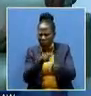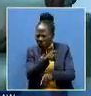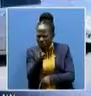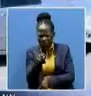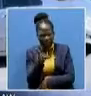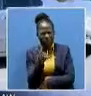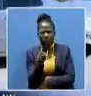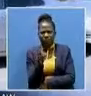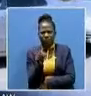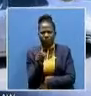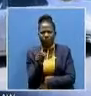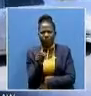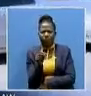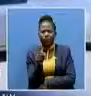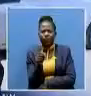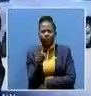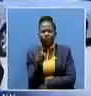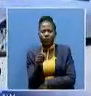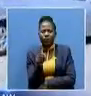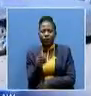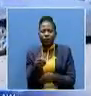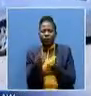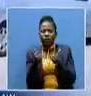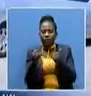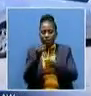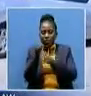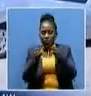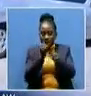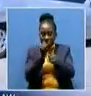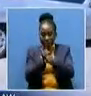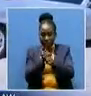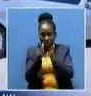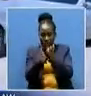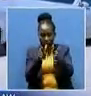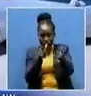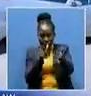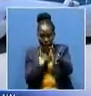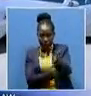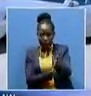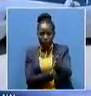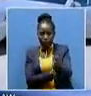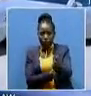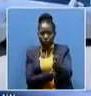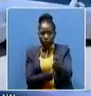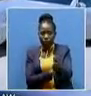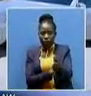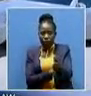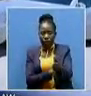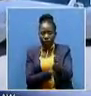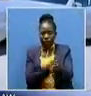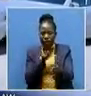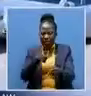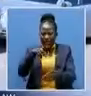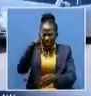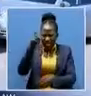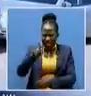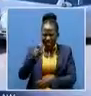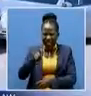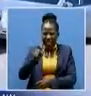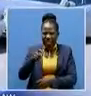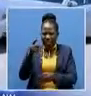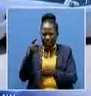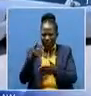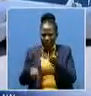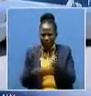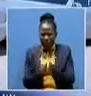The trial is in line with the international law of habeas corpus. Habeas corpus demand that a